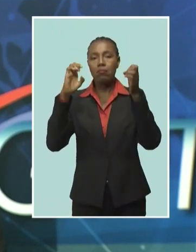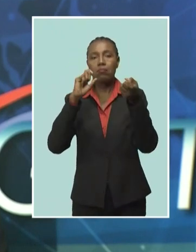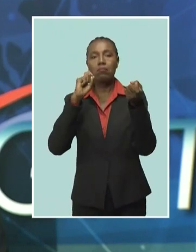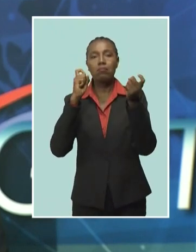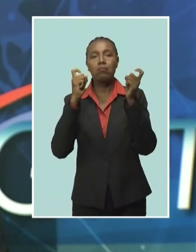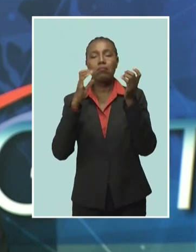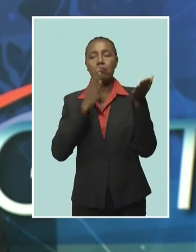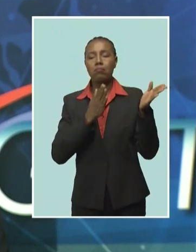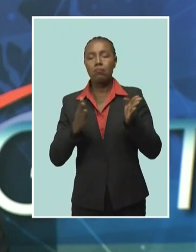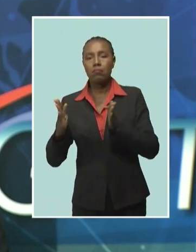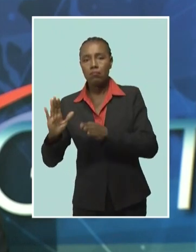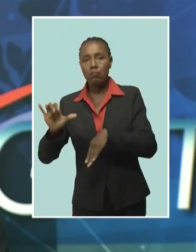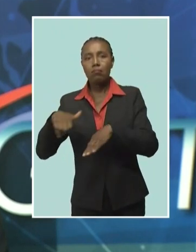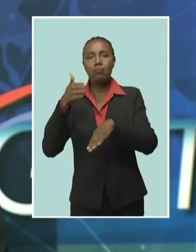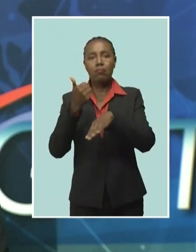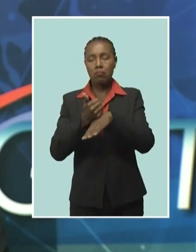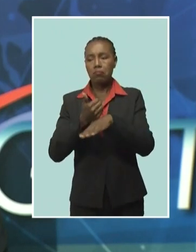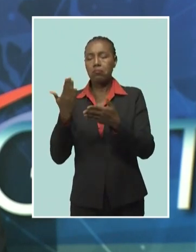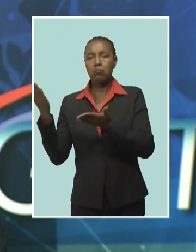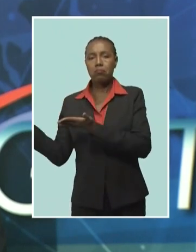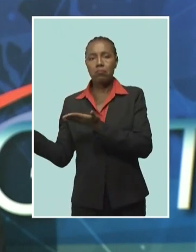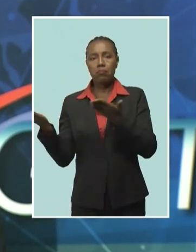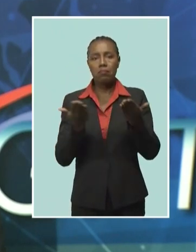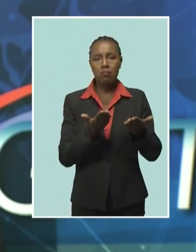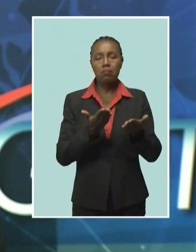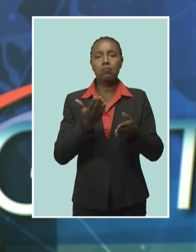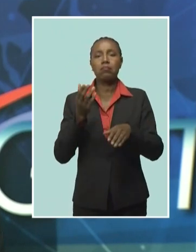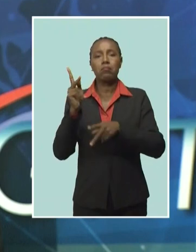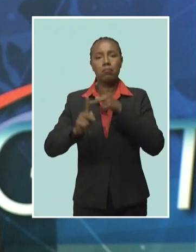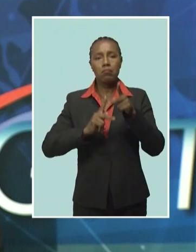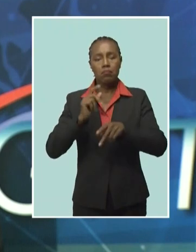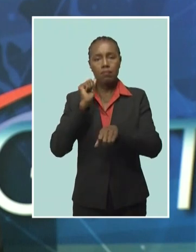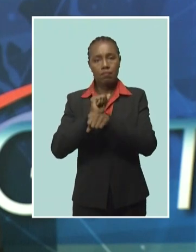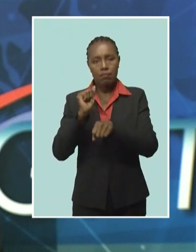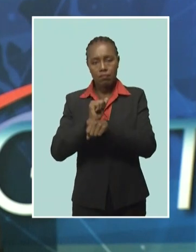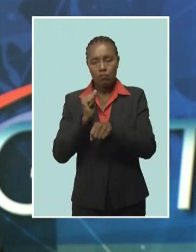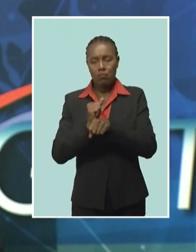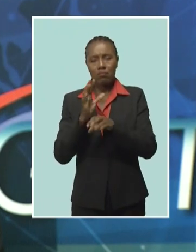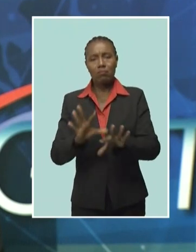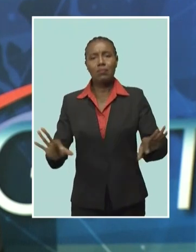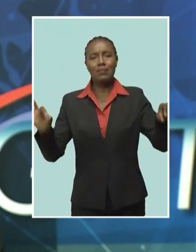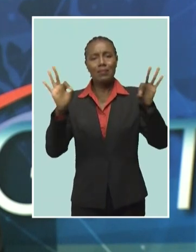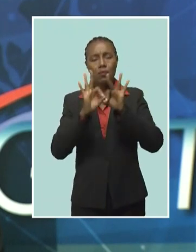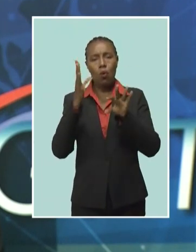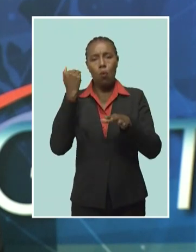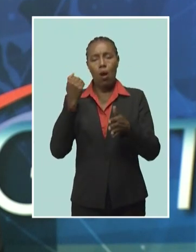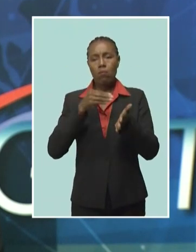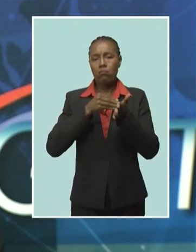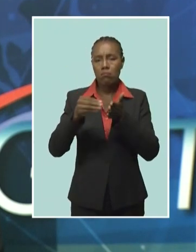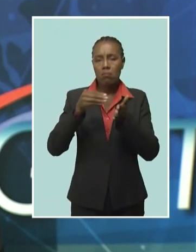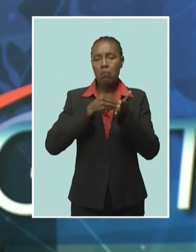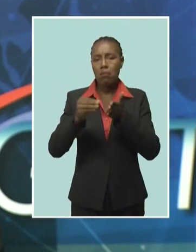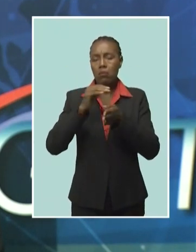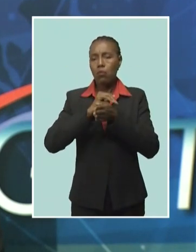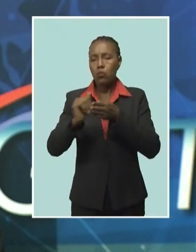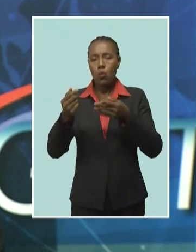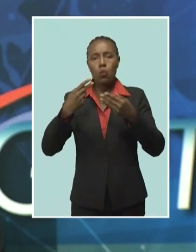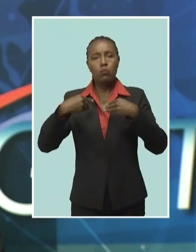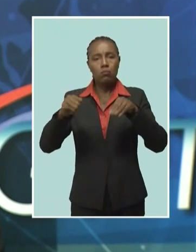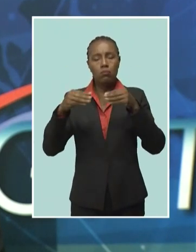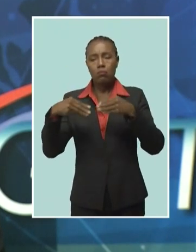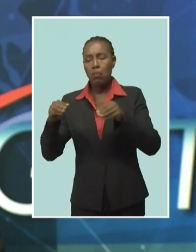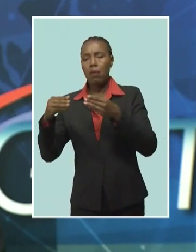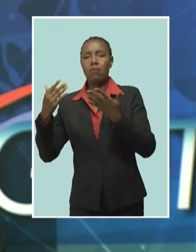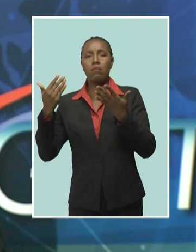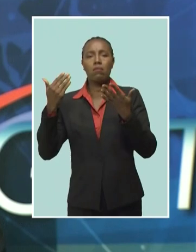stop the importation of labor She says this needs to be critically considered since millions of dollars are spent on education annually